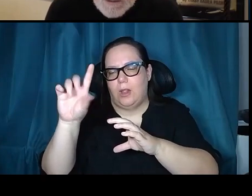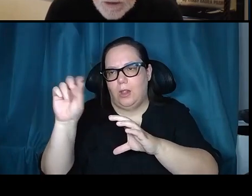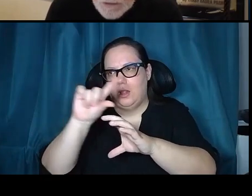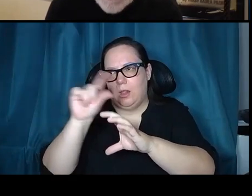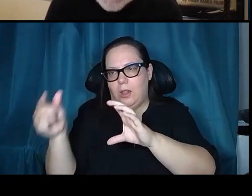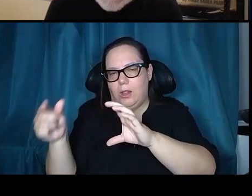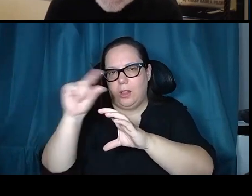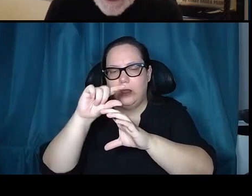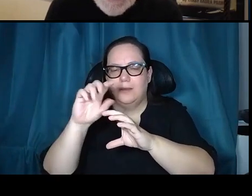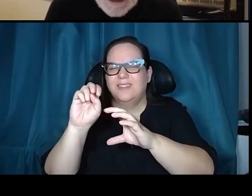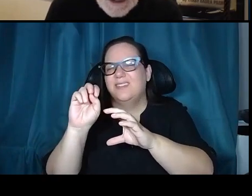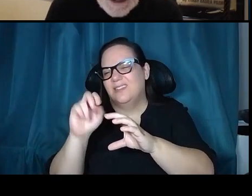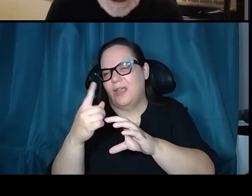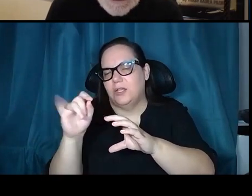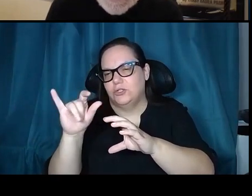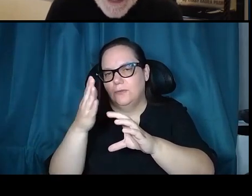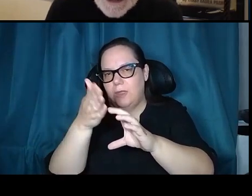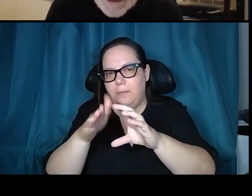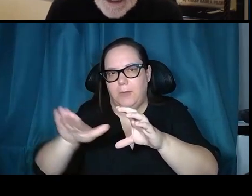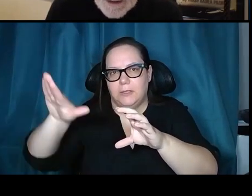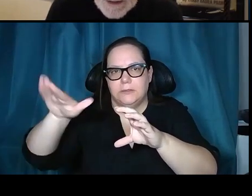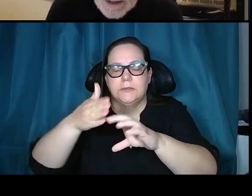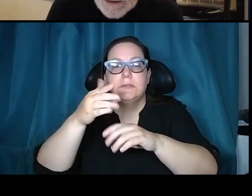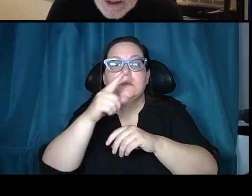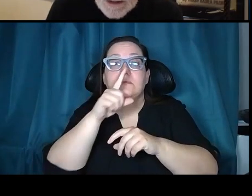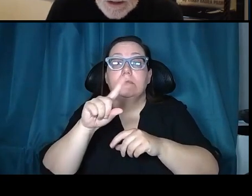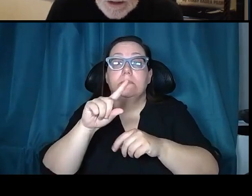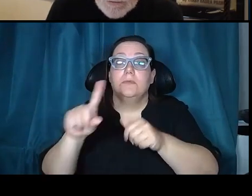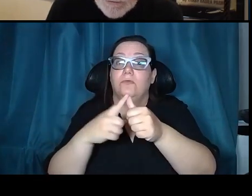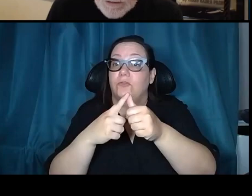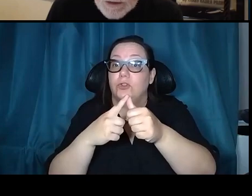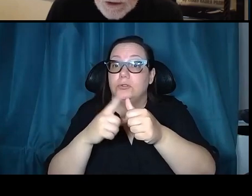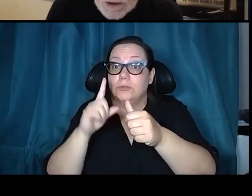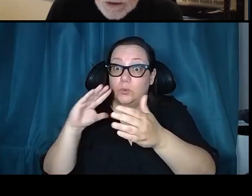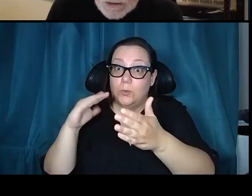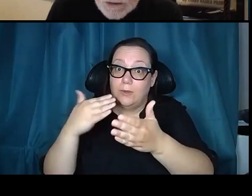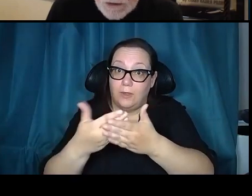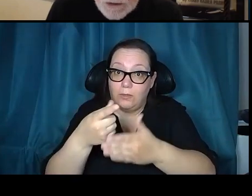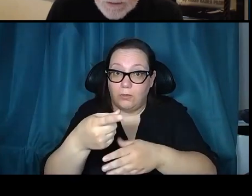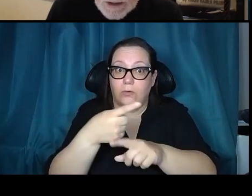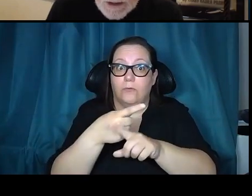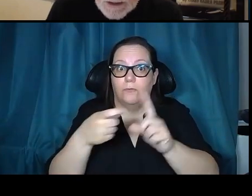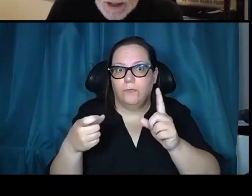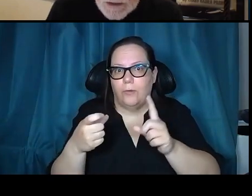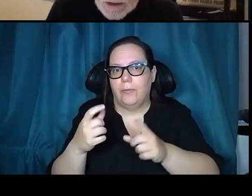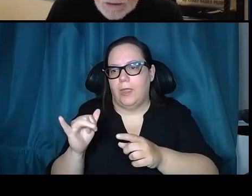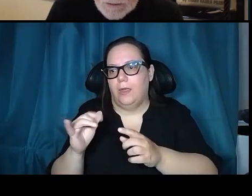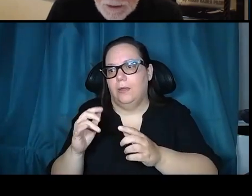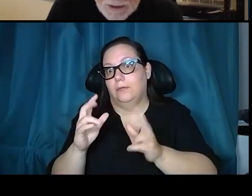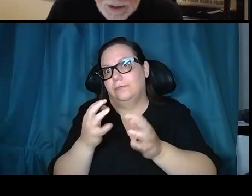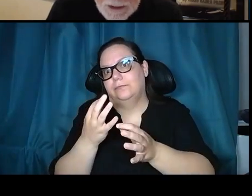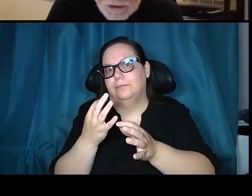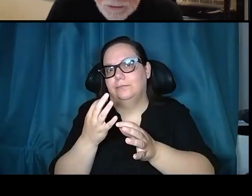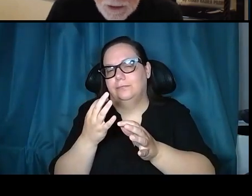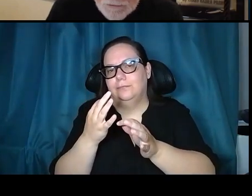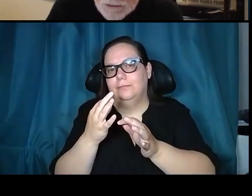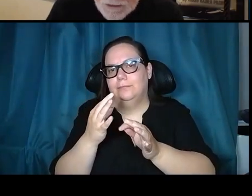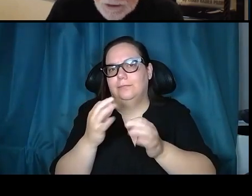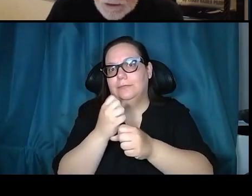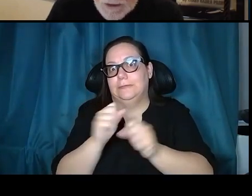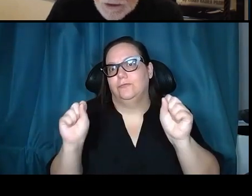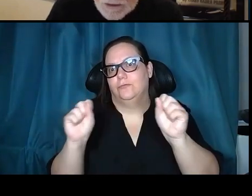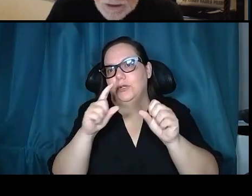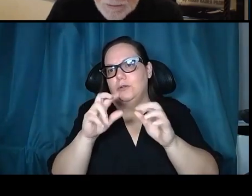Now, one of the first things that had to be done is to get to there outside of the free return zone, so to speak, and the ascent and easy